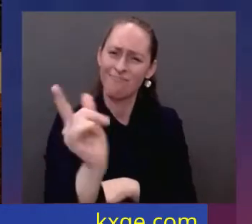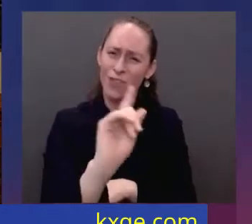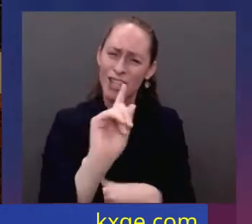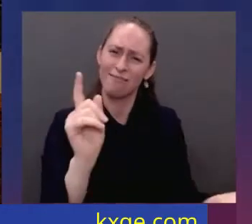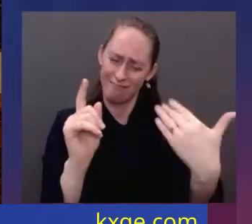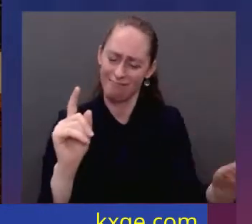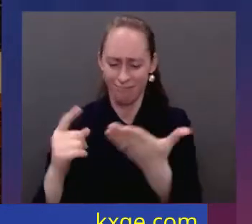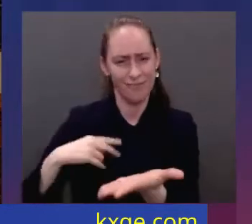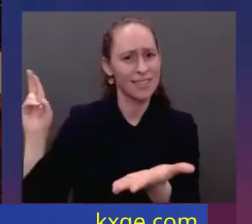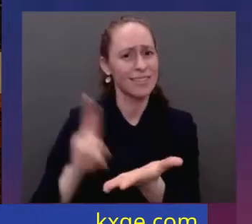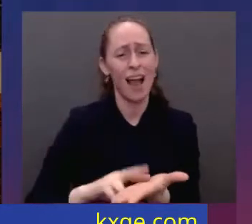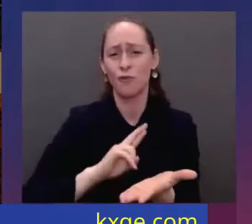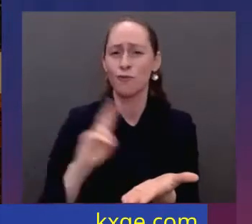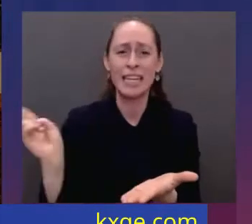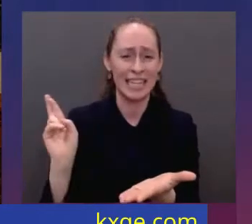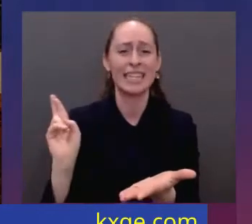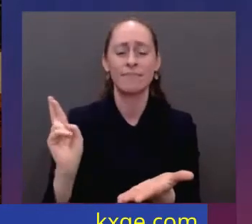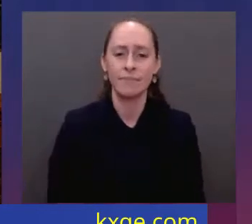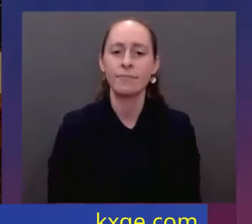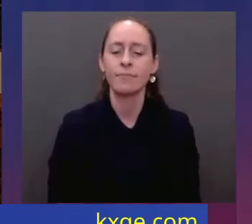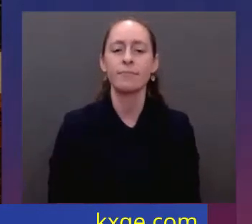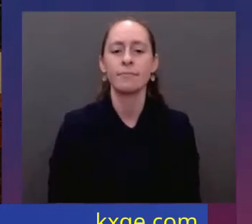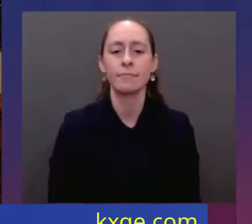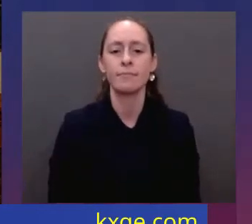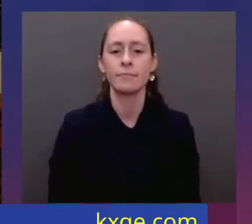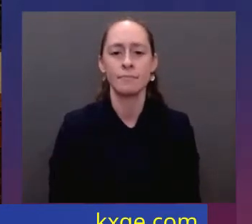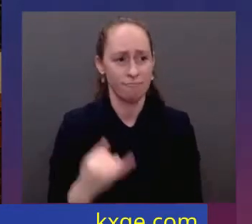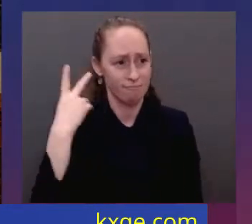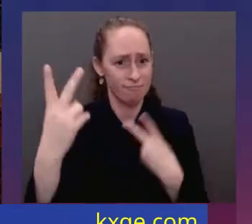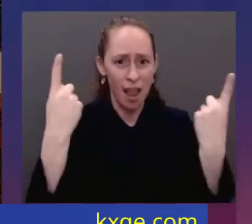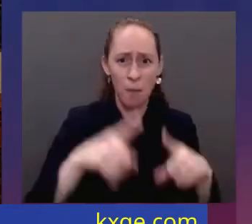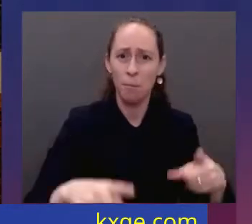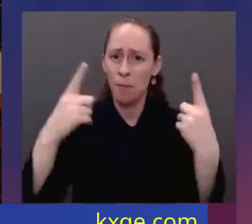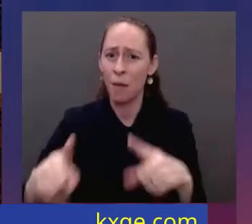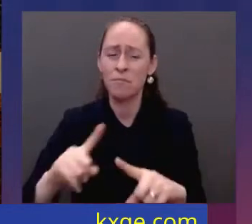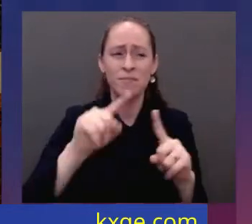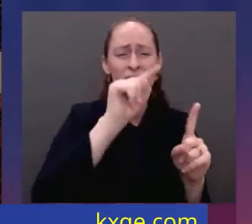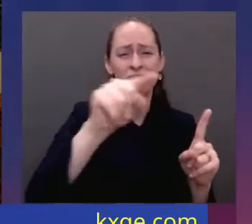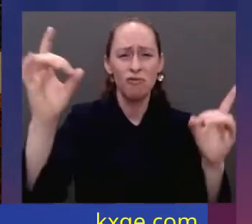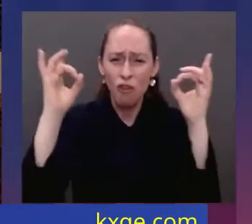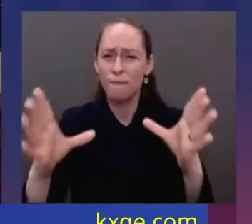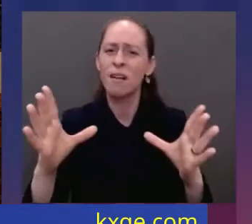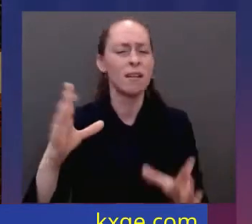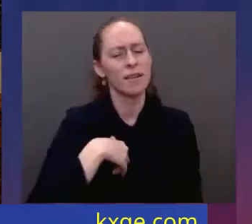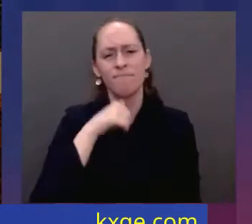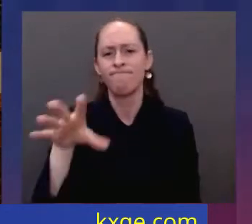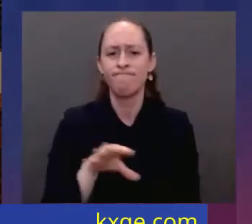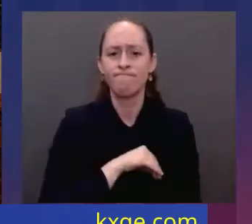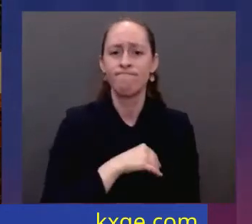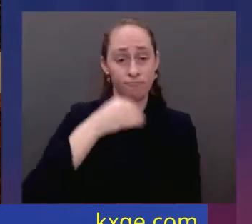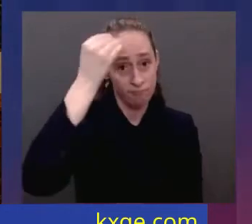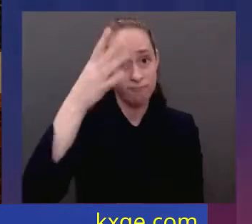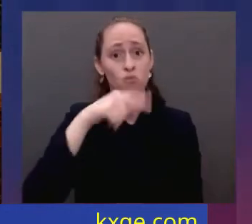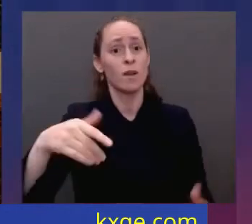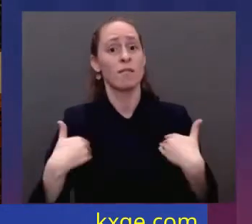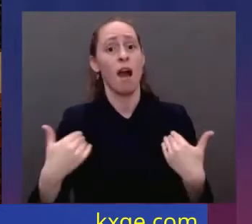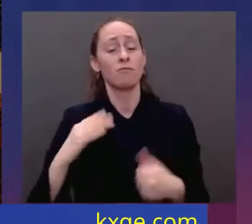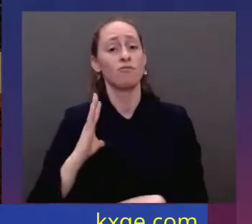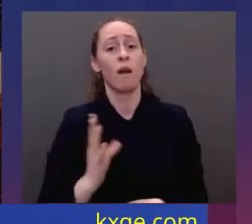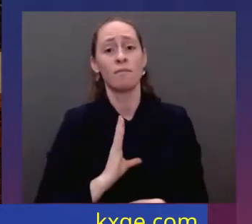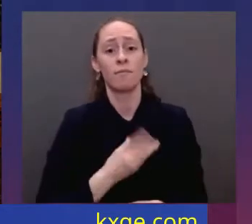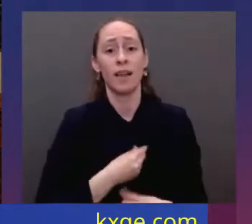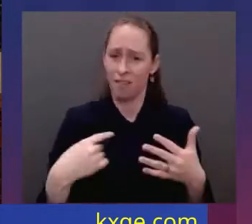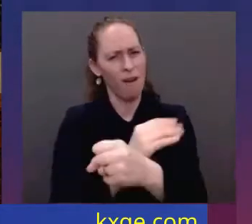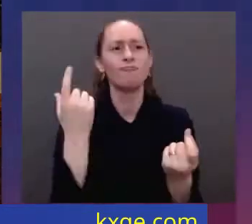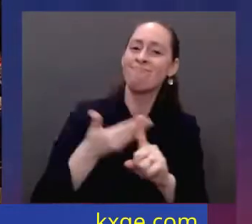It's simply wrong. I said last year, especially to our younger transgender Americans, I'll always have your back as your president, so you can be yourself and reach your God-given potential.